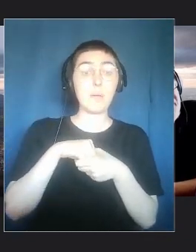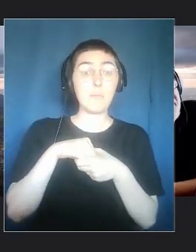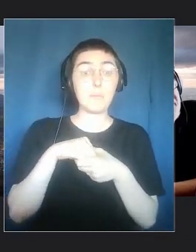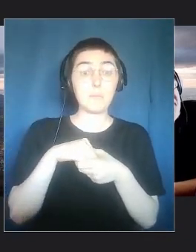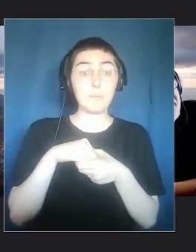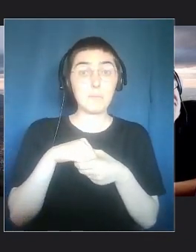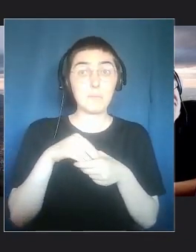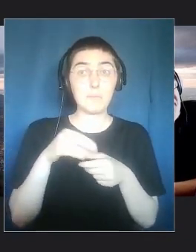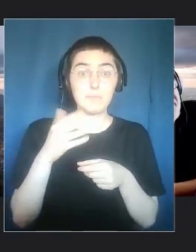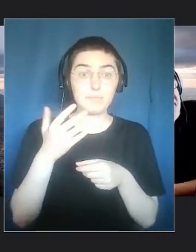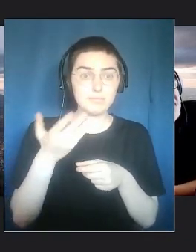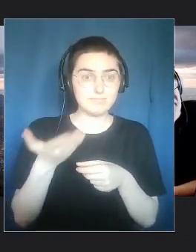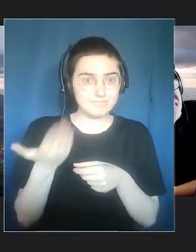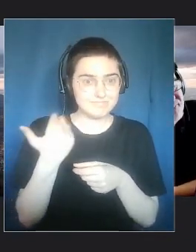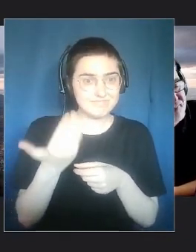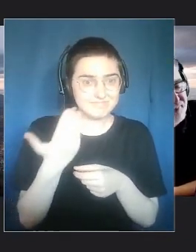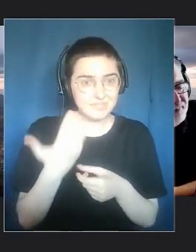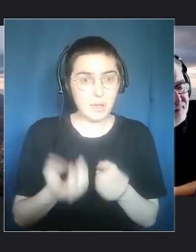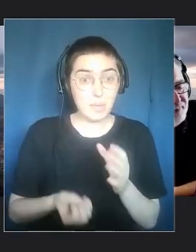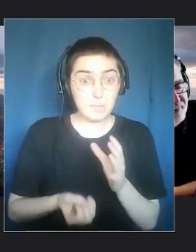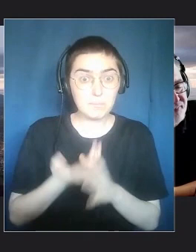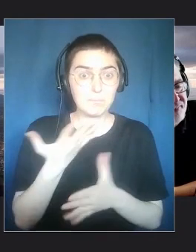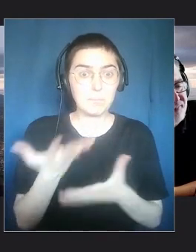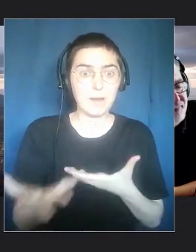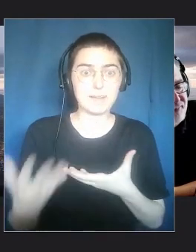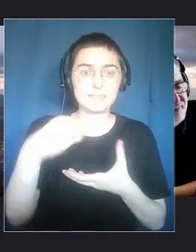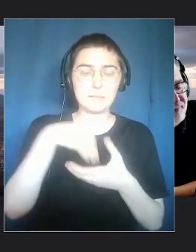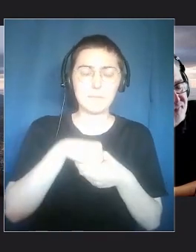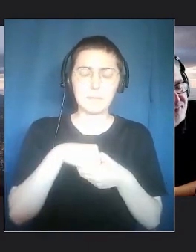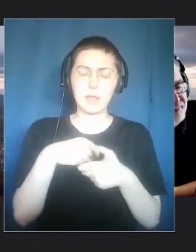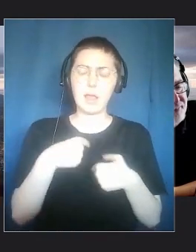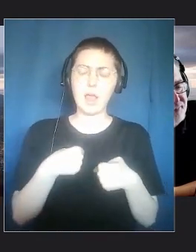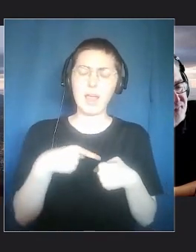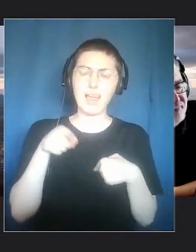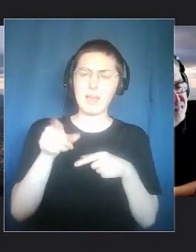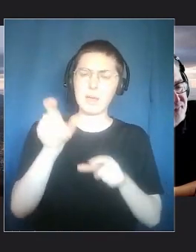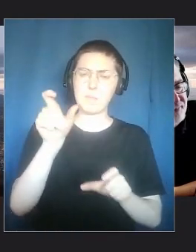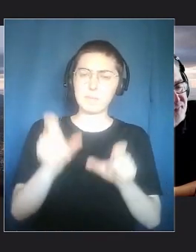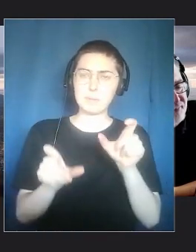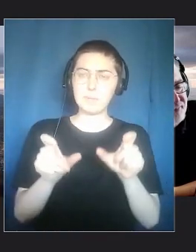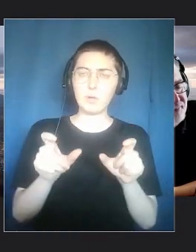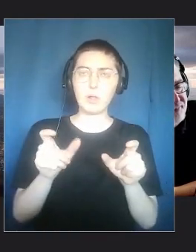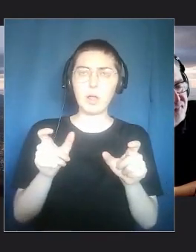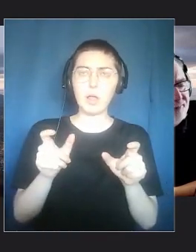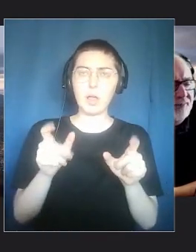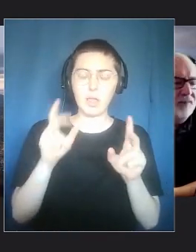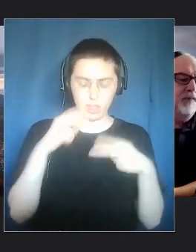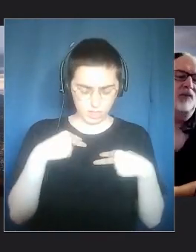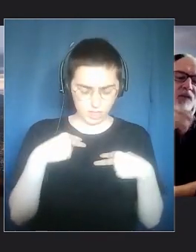trend of eliciting audience to take part,